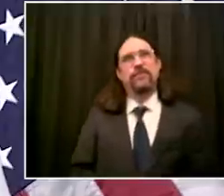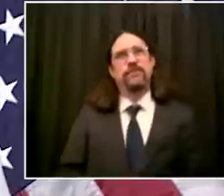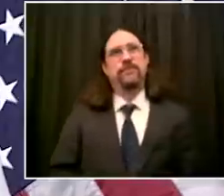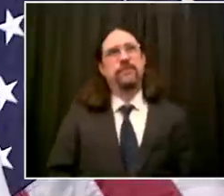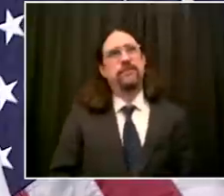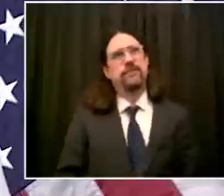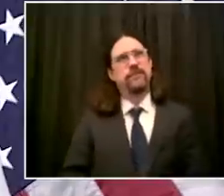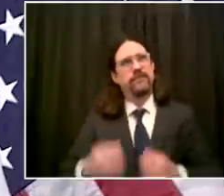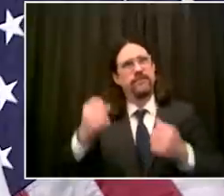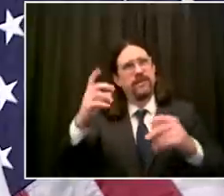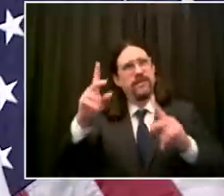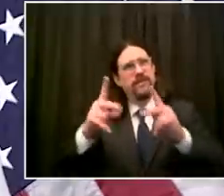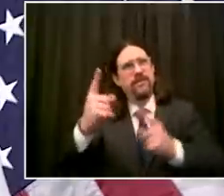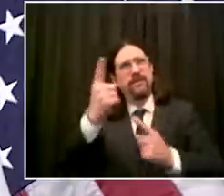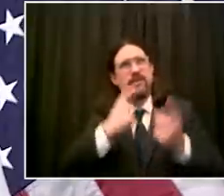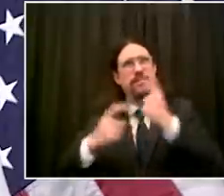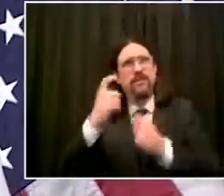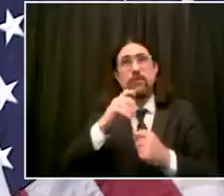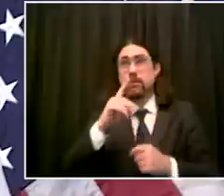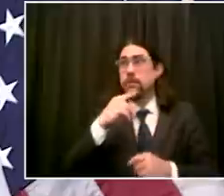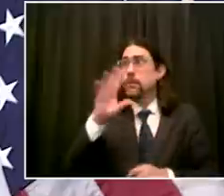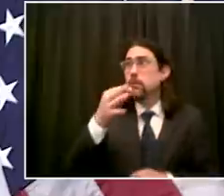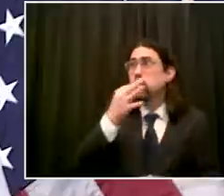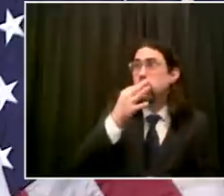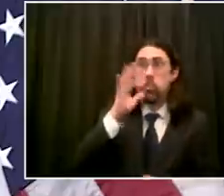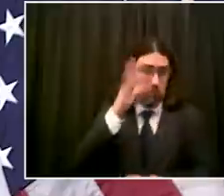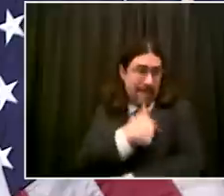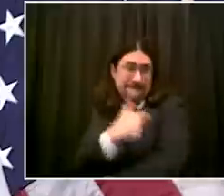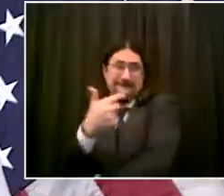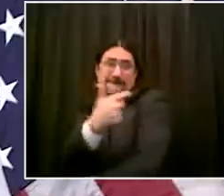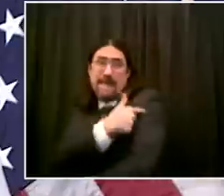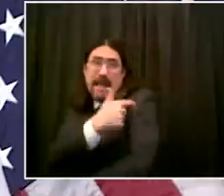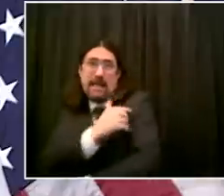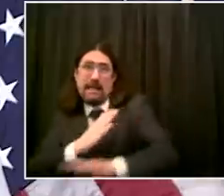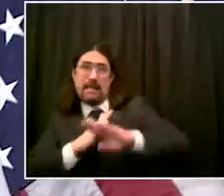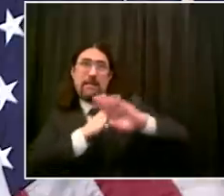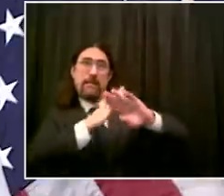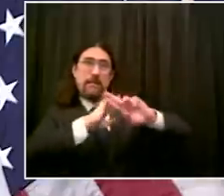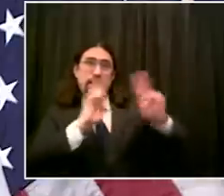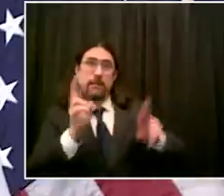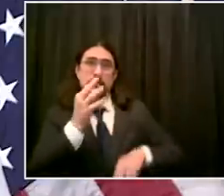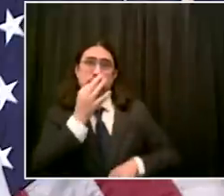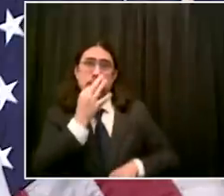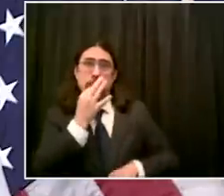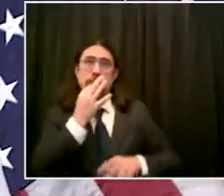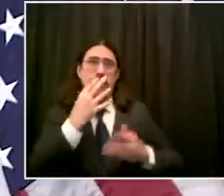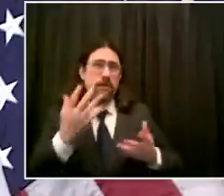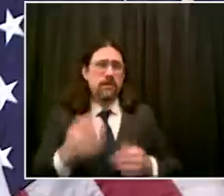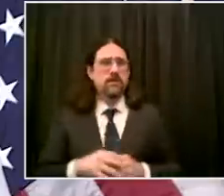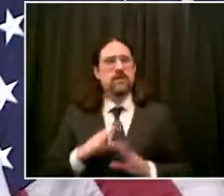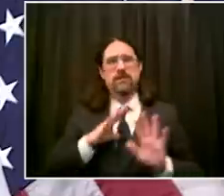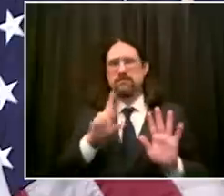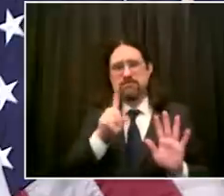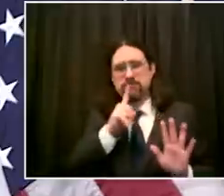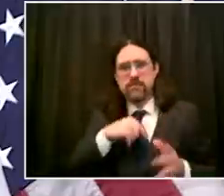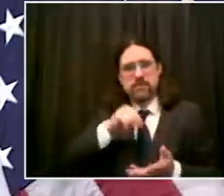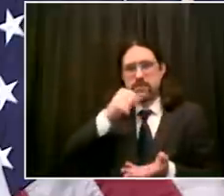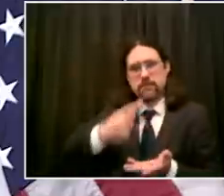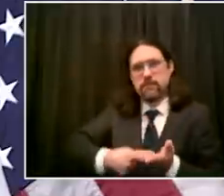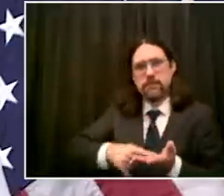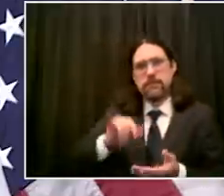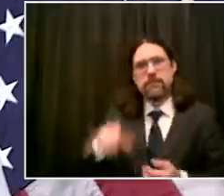but based on what we know now we would be careful and slow and maximize remote work uh for the